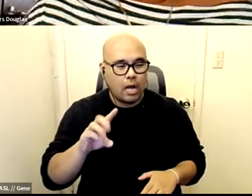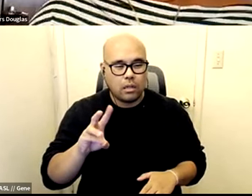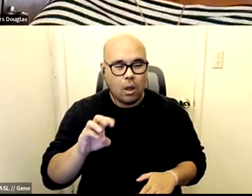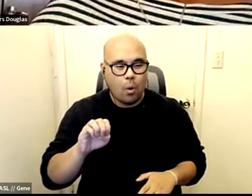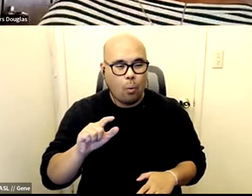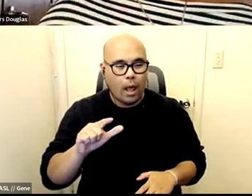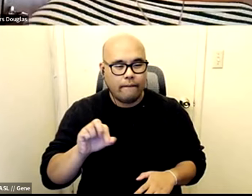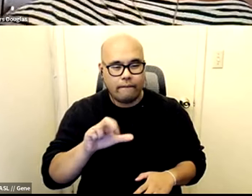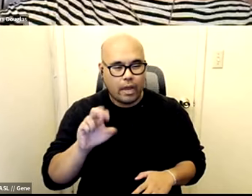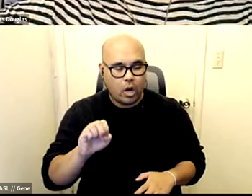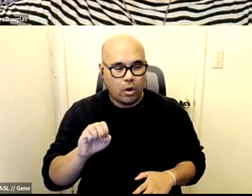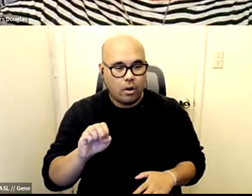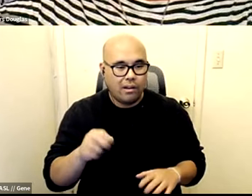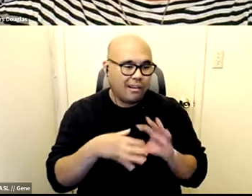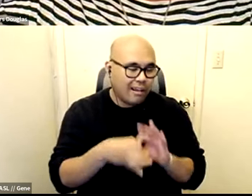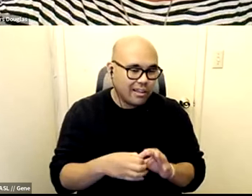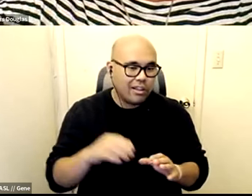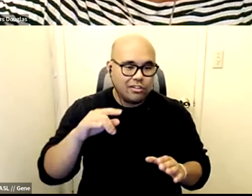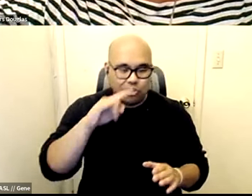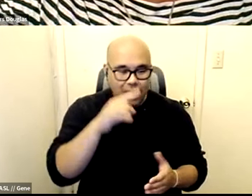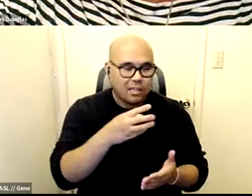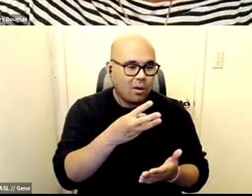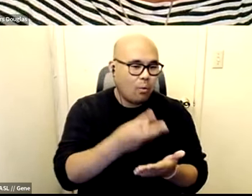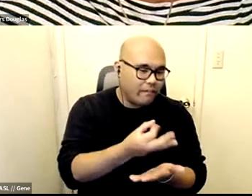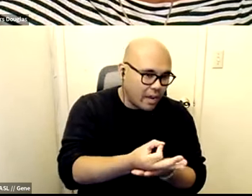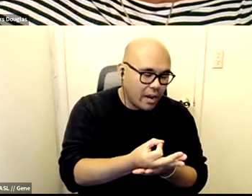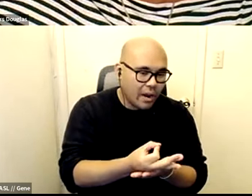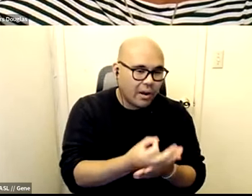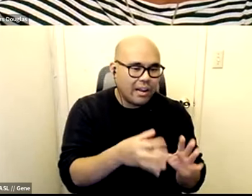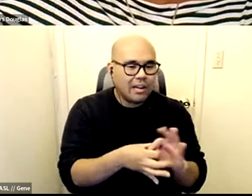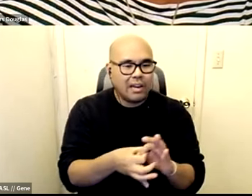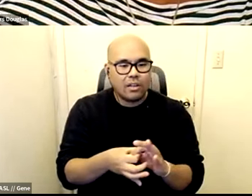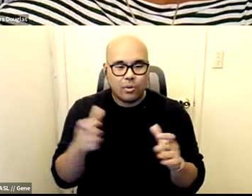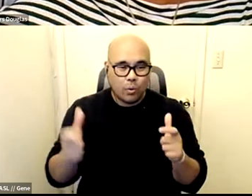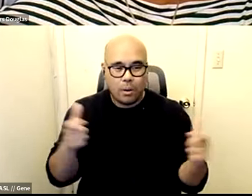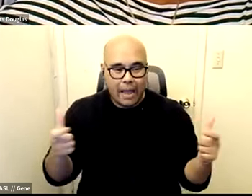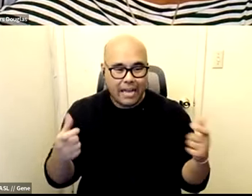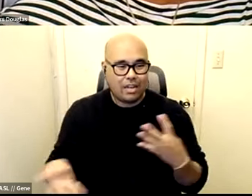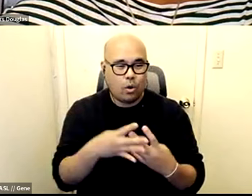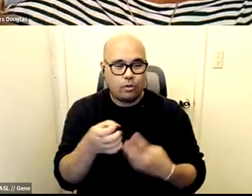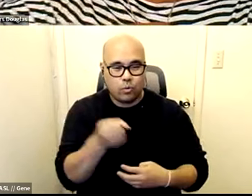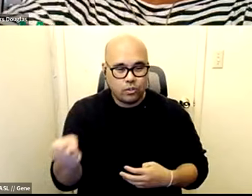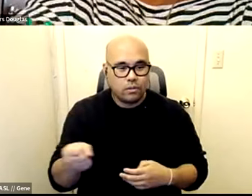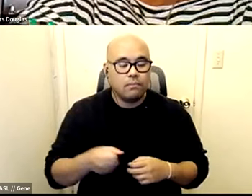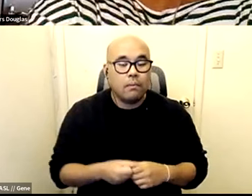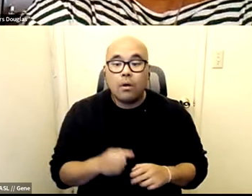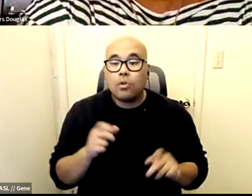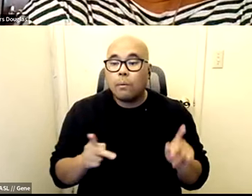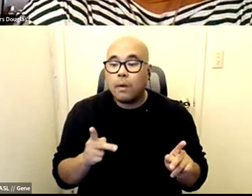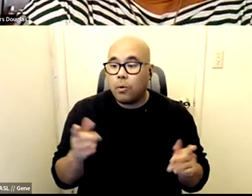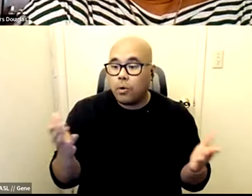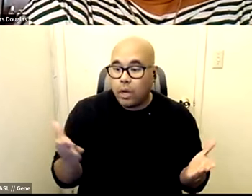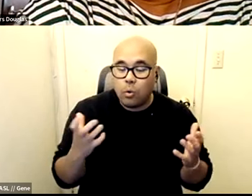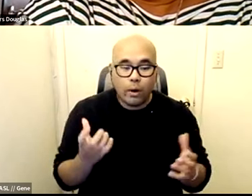make the connection between child welfare and mass incarceration i say to people who are on here who want to close